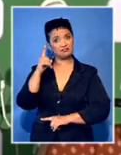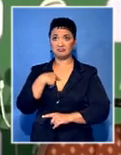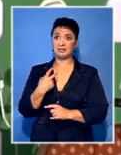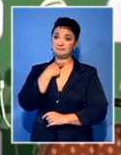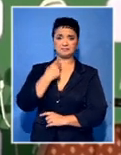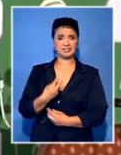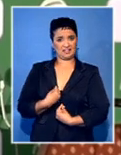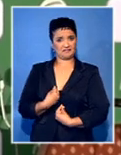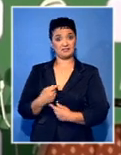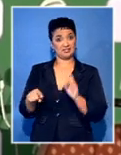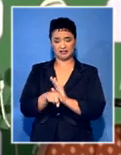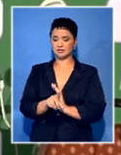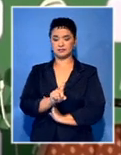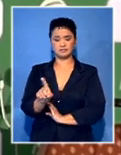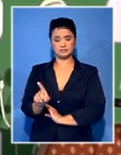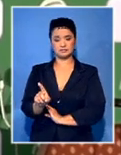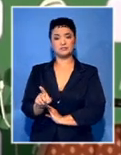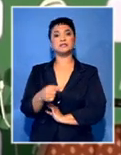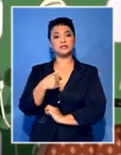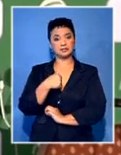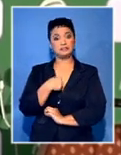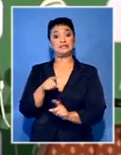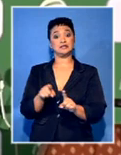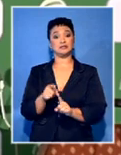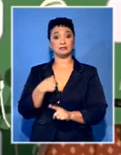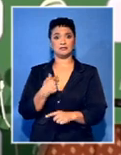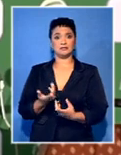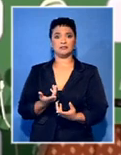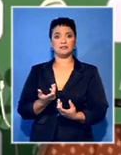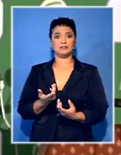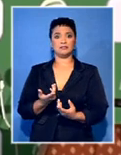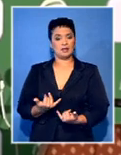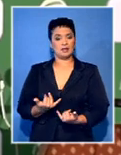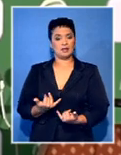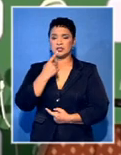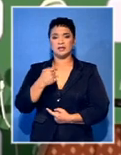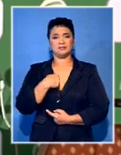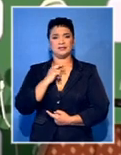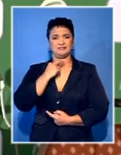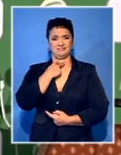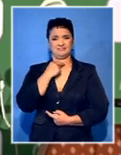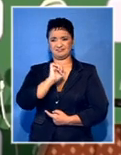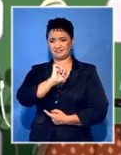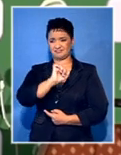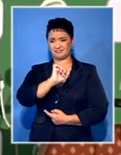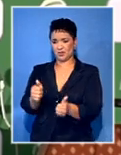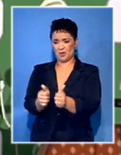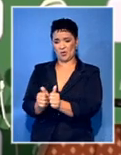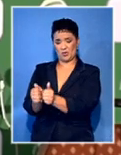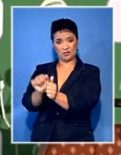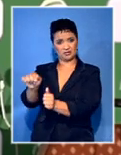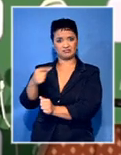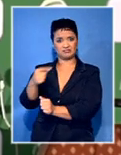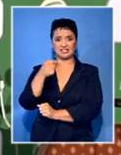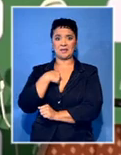well. I must hasten to add also, I expressed grave disappointment at some of your colleagues for